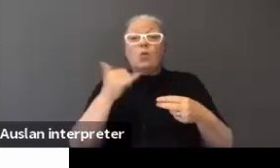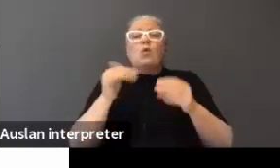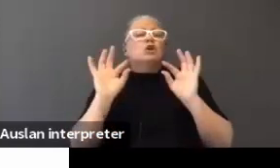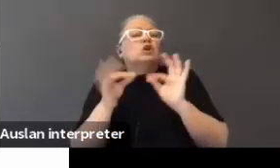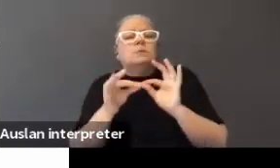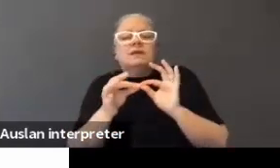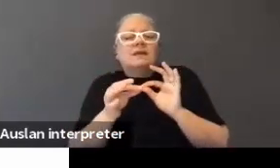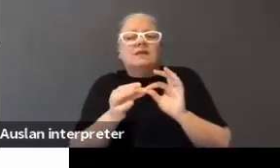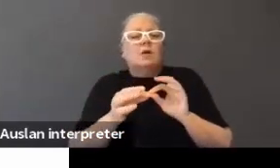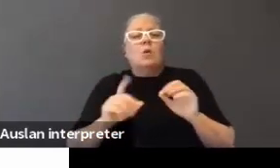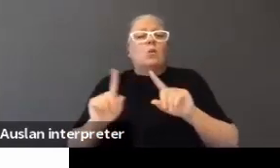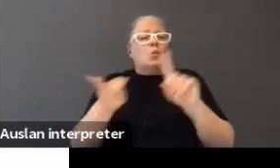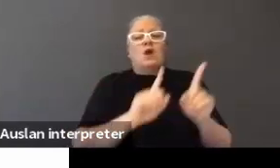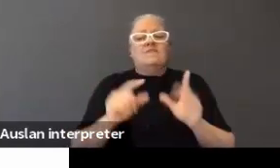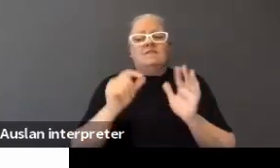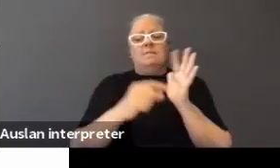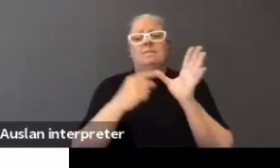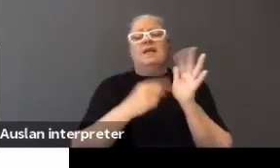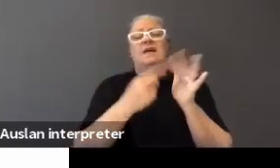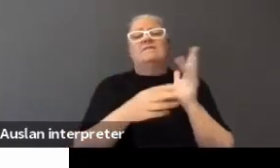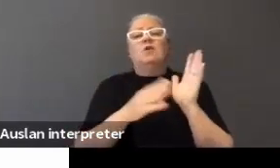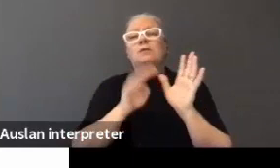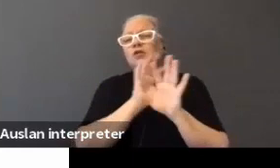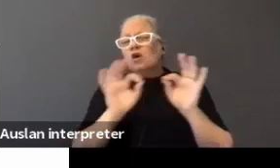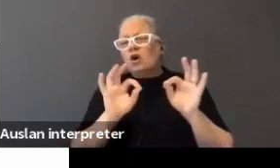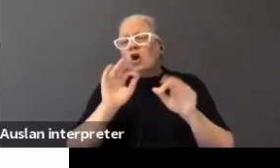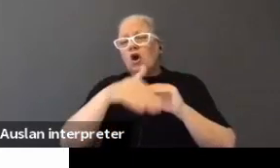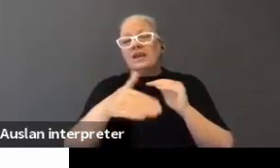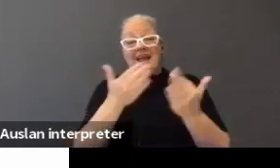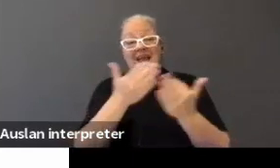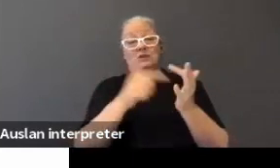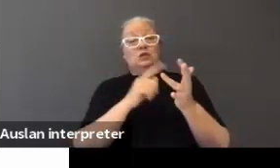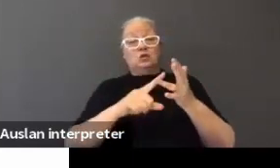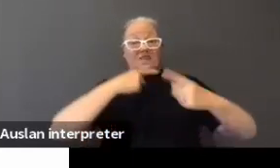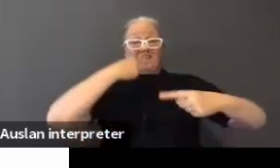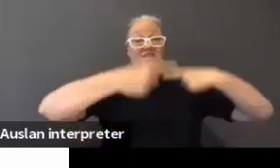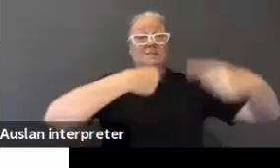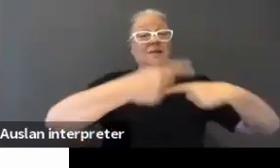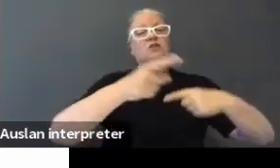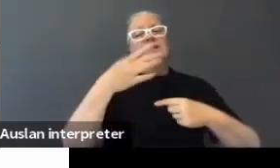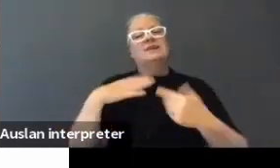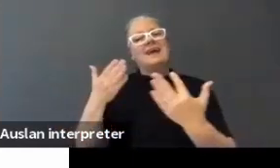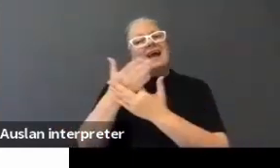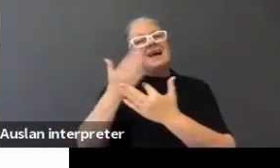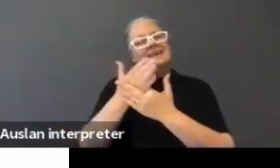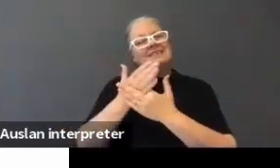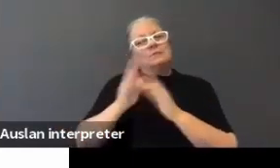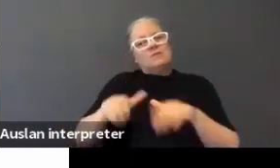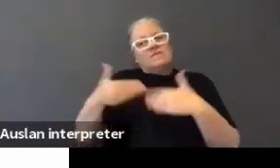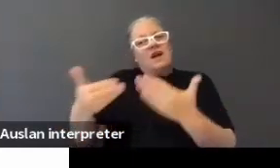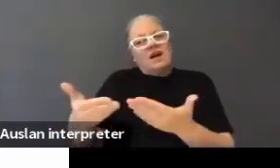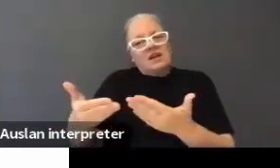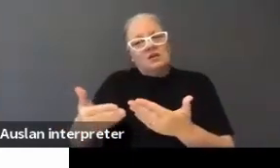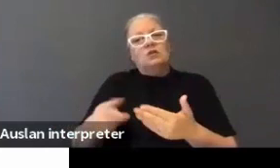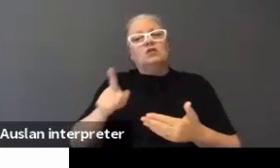any of these platforms, it's not just about access to the content or the captions. You've got to provide access to the